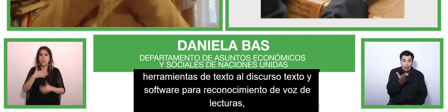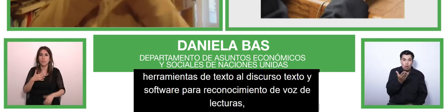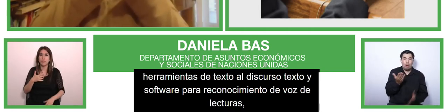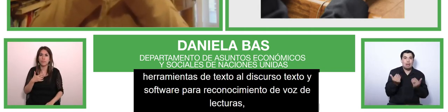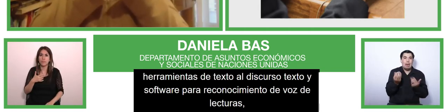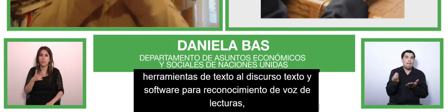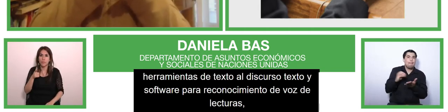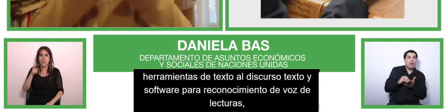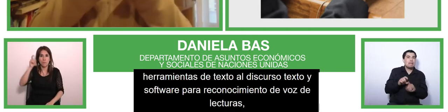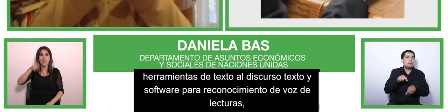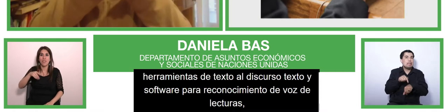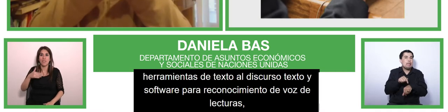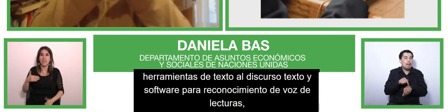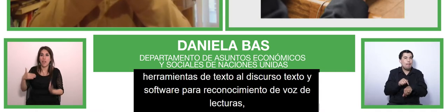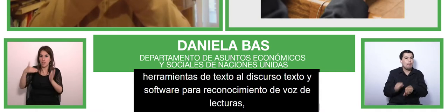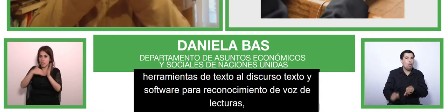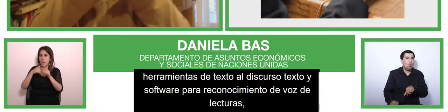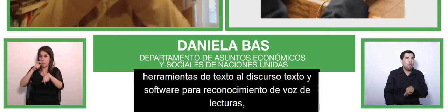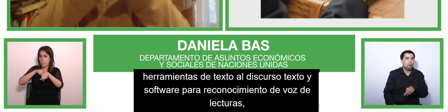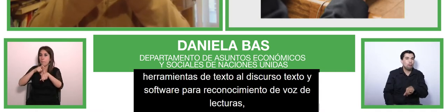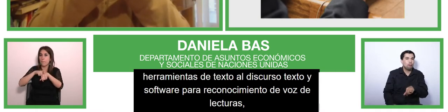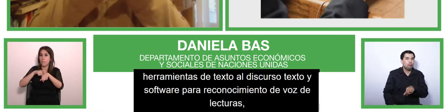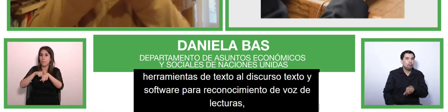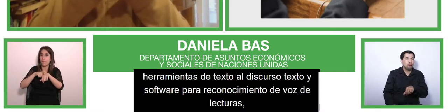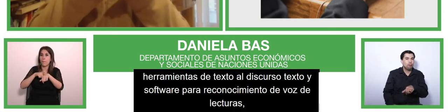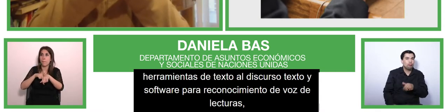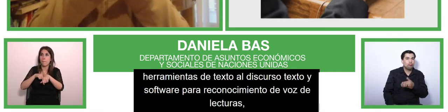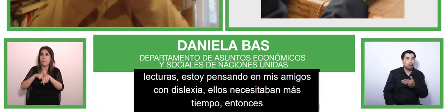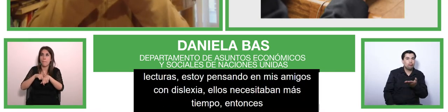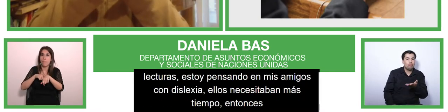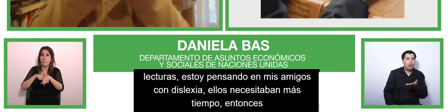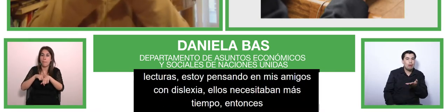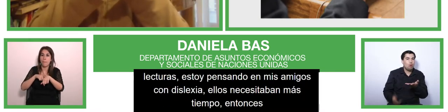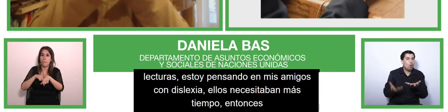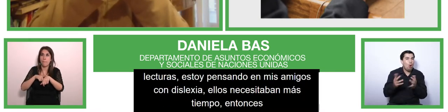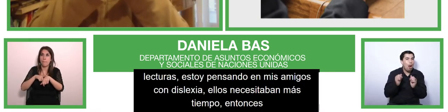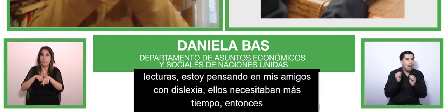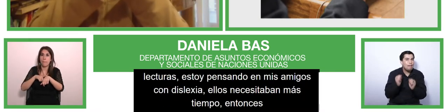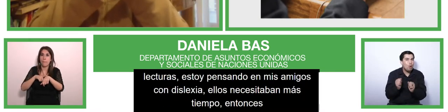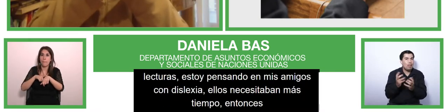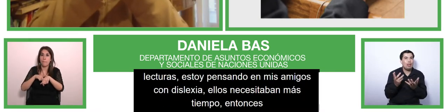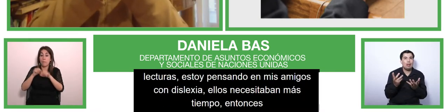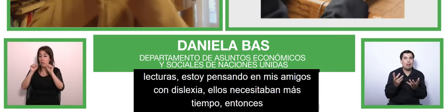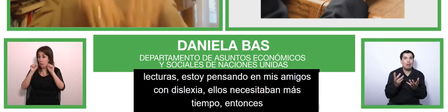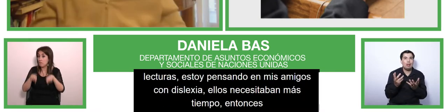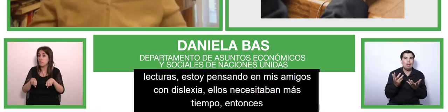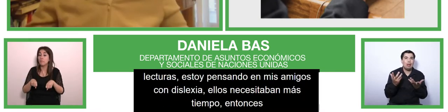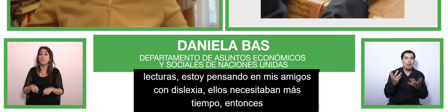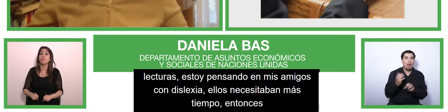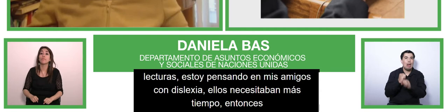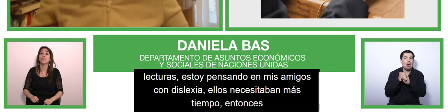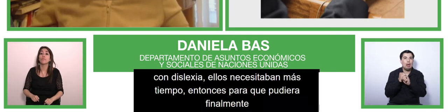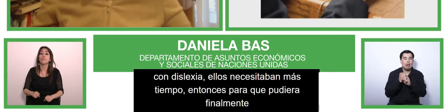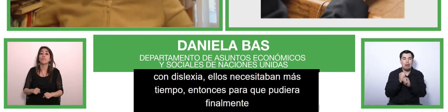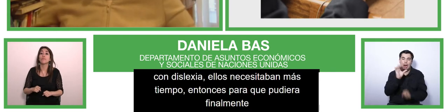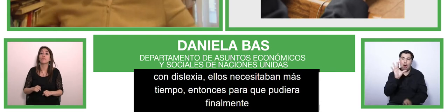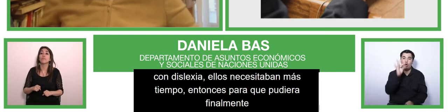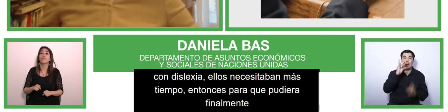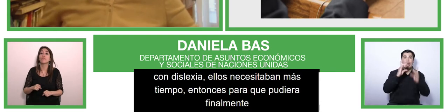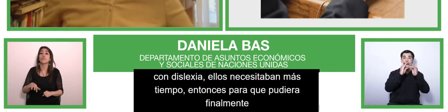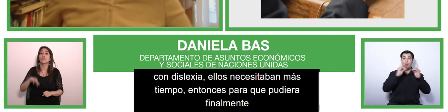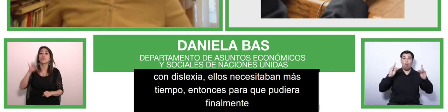atmospheres of the brain could could could find the bridge and that was it it's so simple